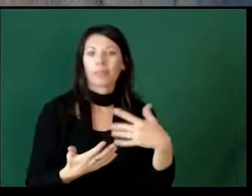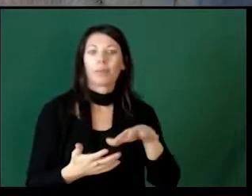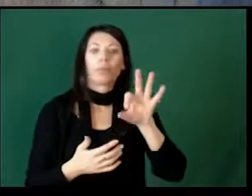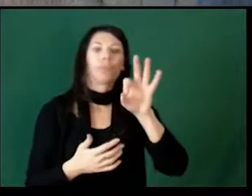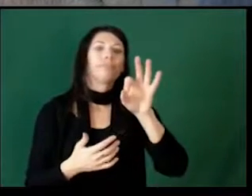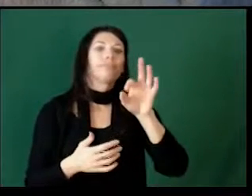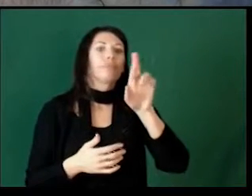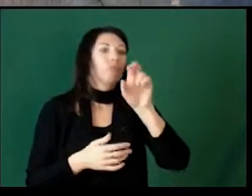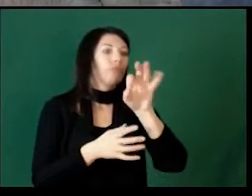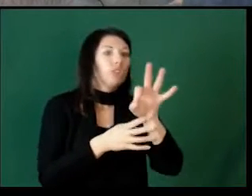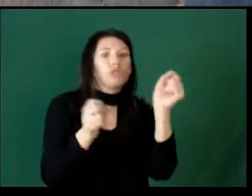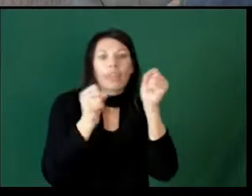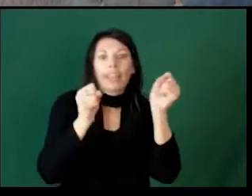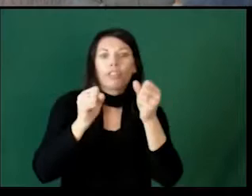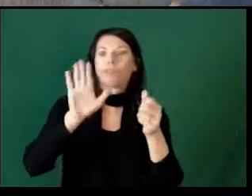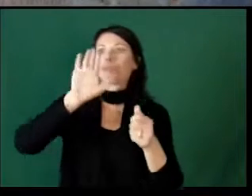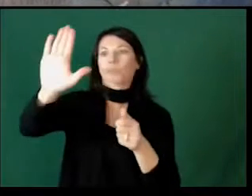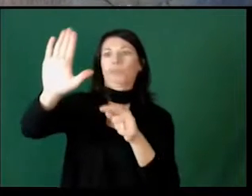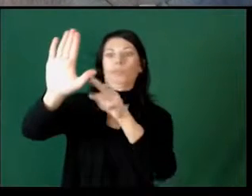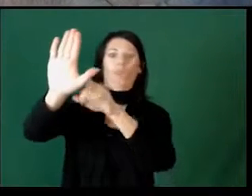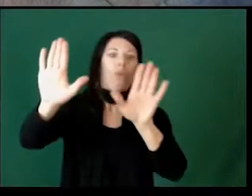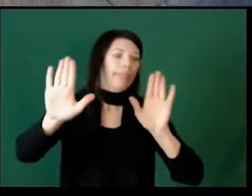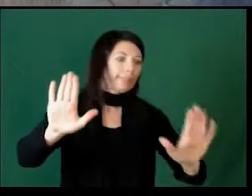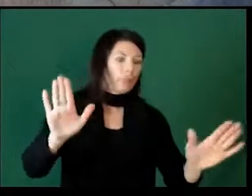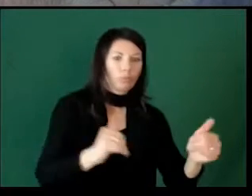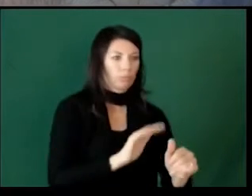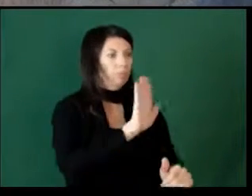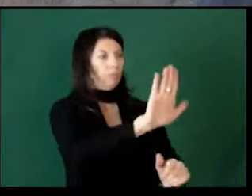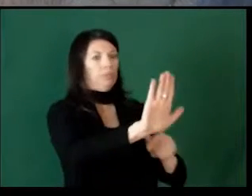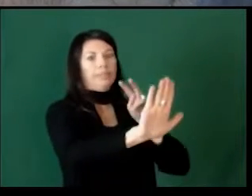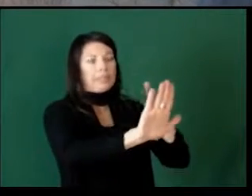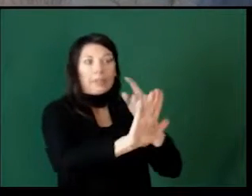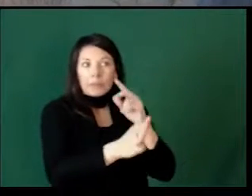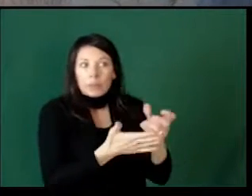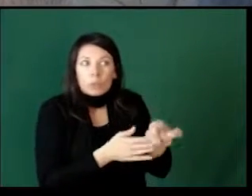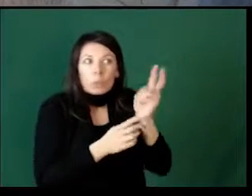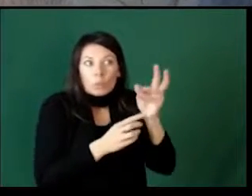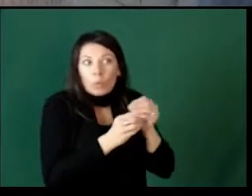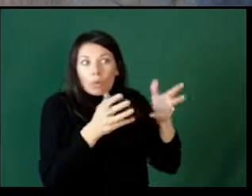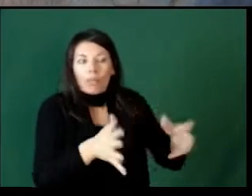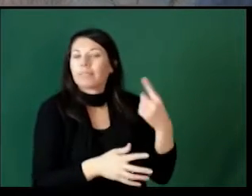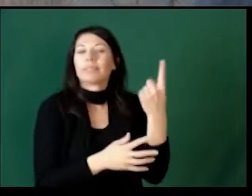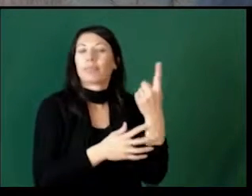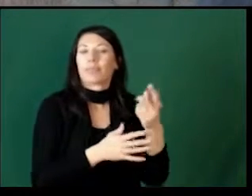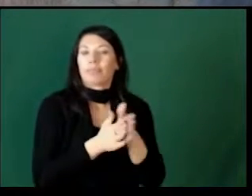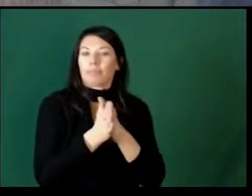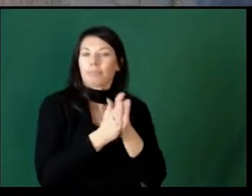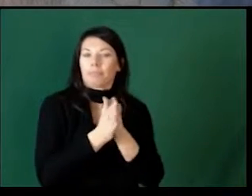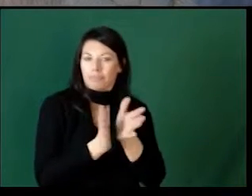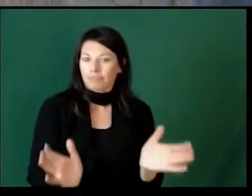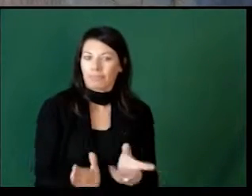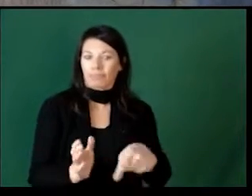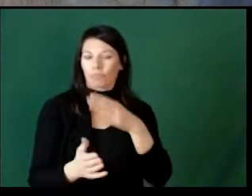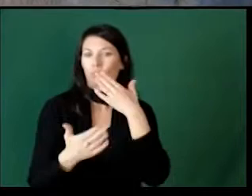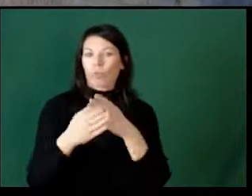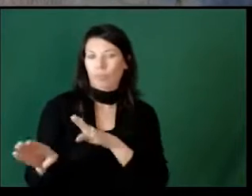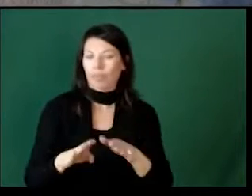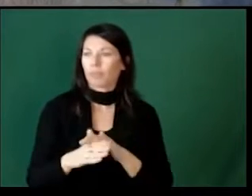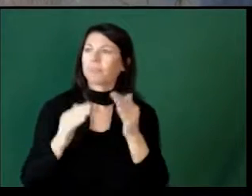you can put them on the refrigerator in the child's room or wherever that they can reference back to it. The next one is another